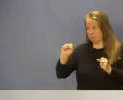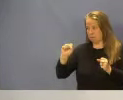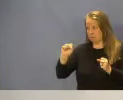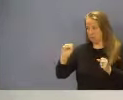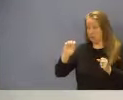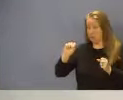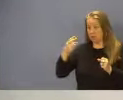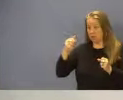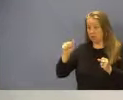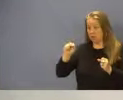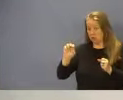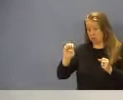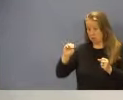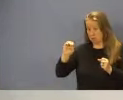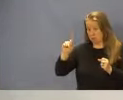Shane Mobley.